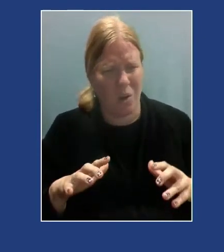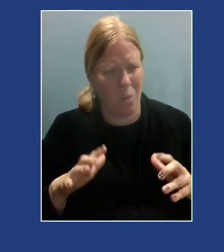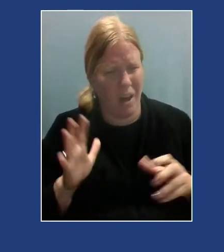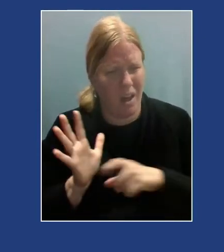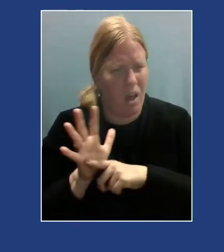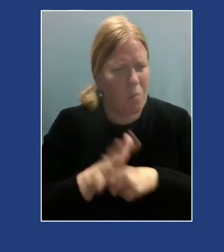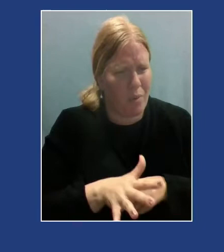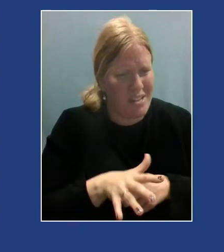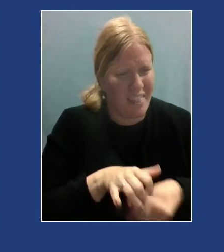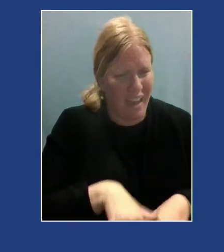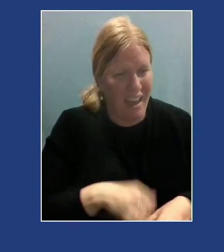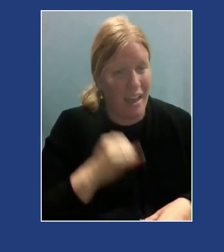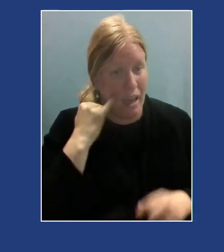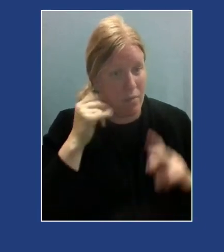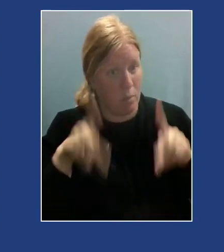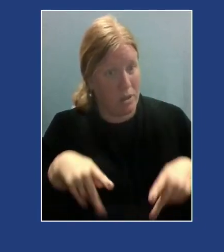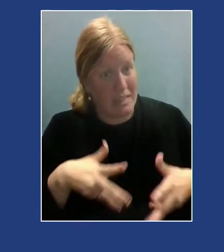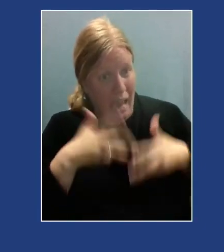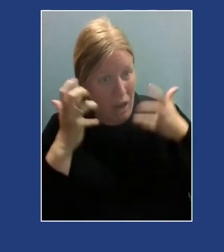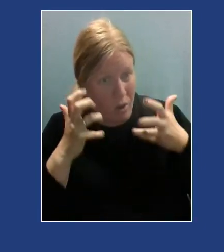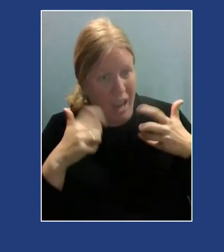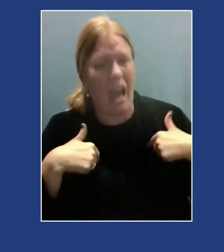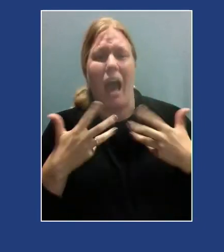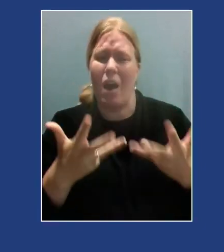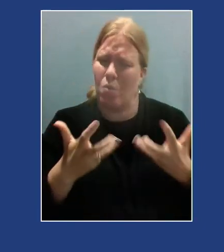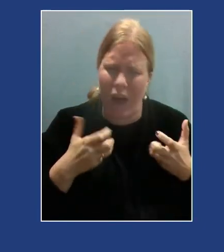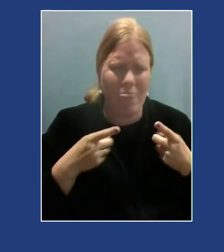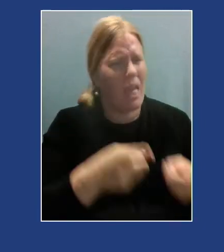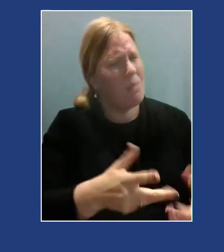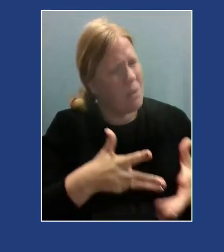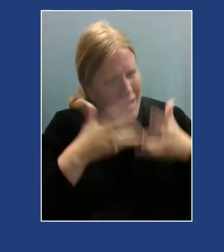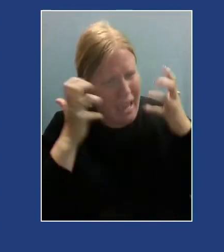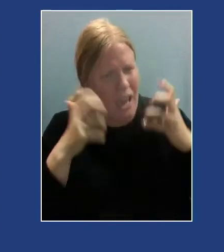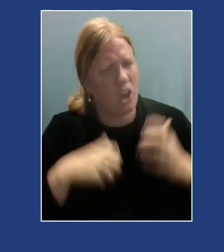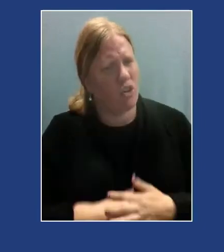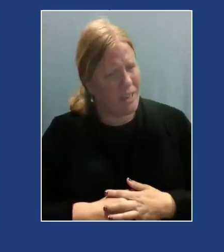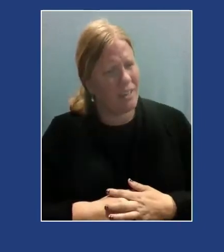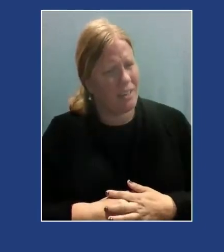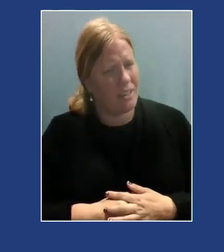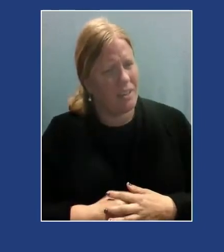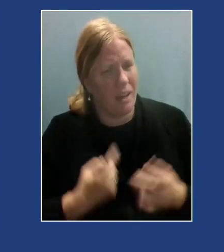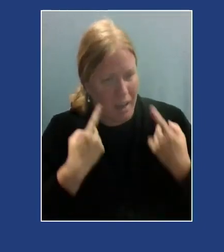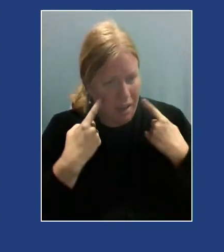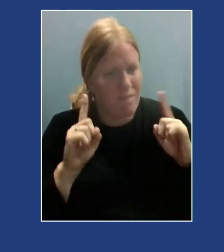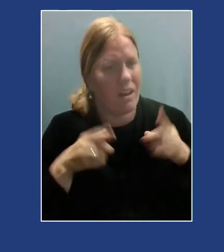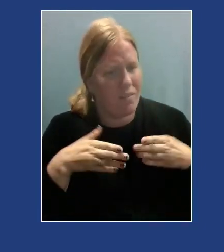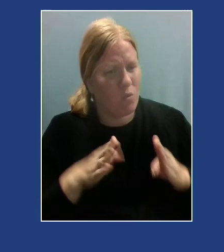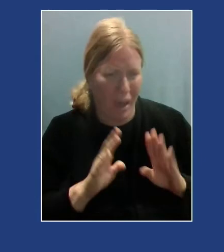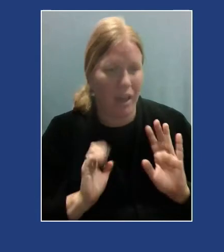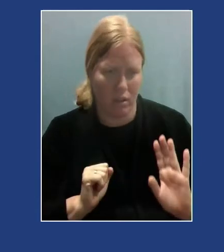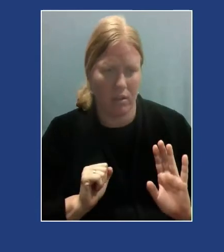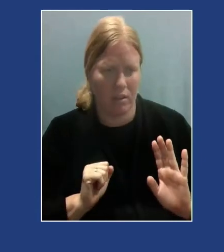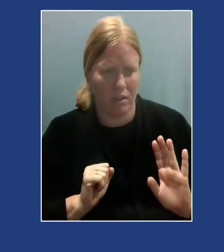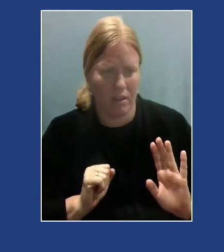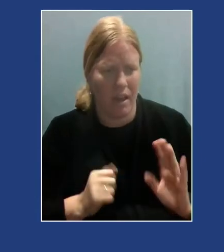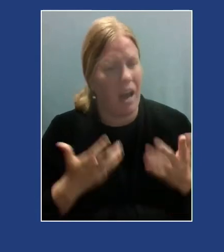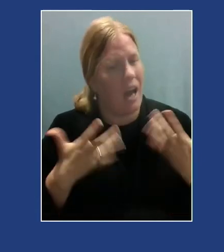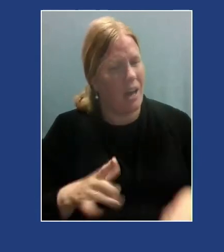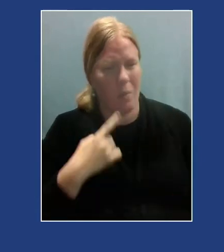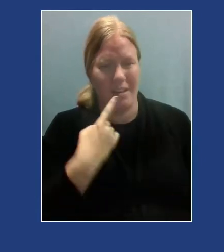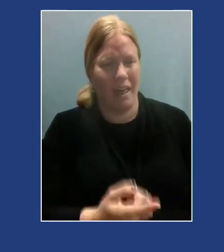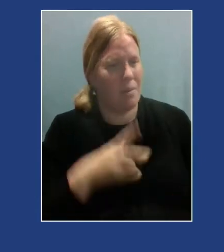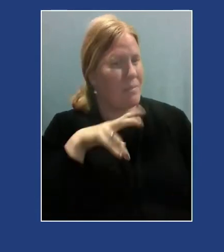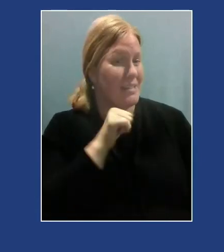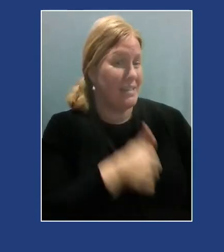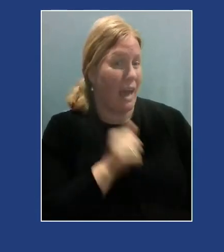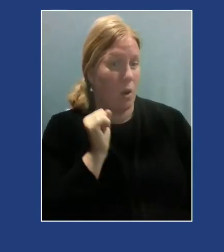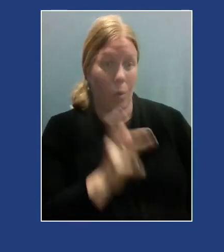If a person's angry, I want them to be as angry as they need to be and in an effective way. But I don't want to dampen and tell them that it's not